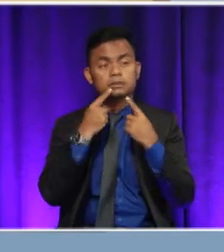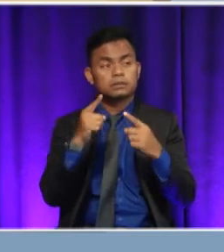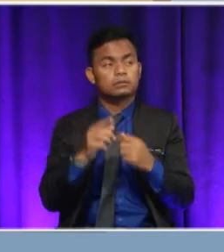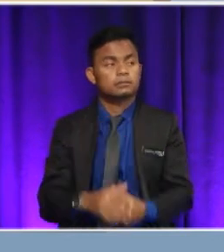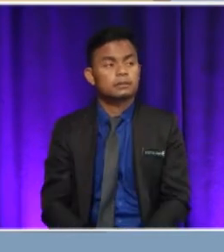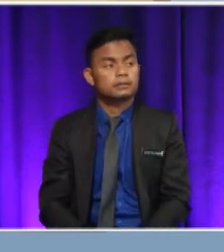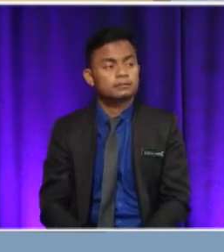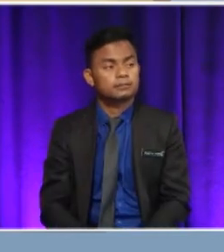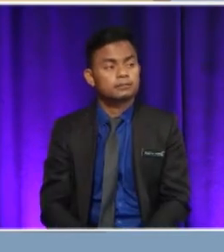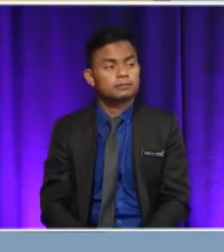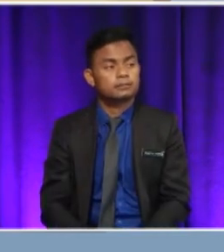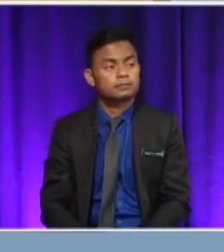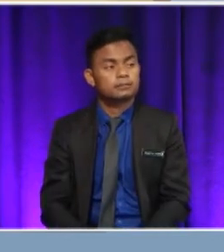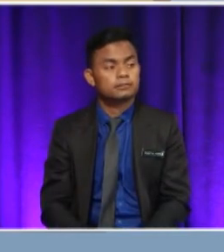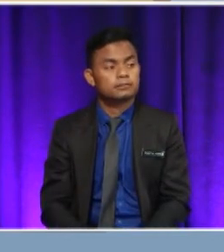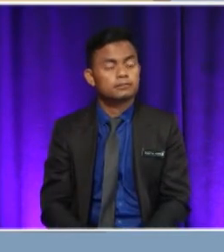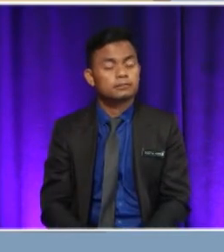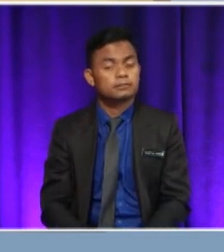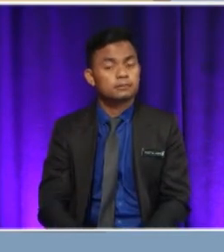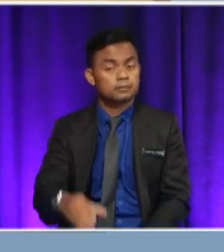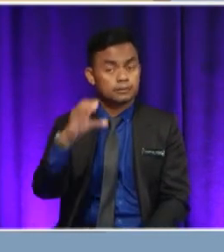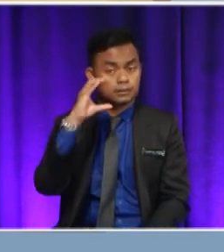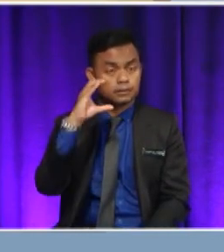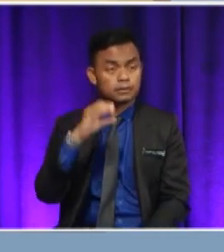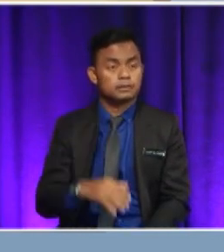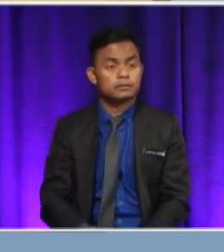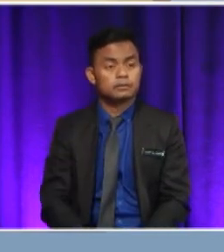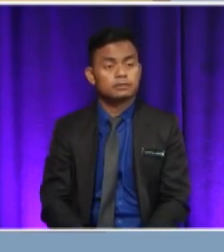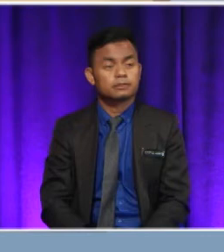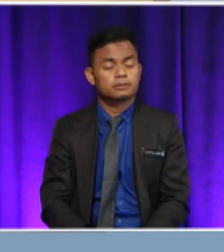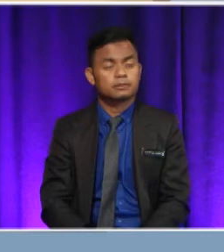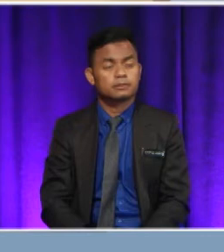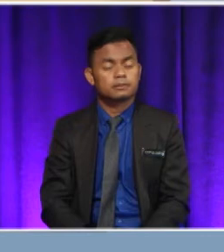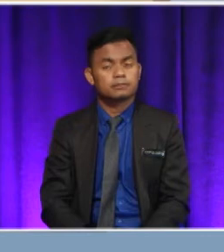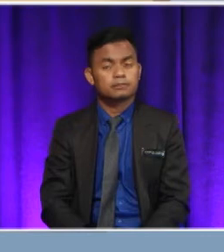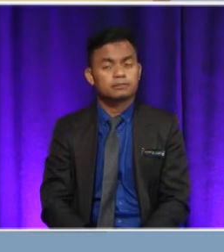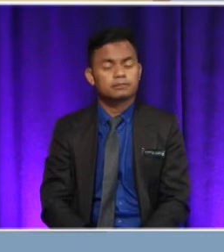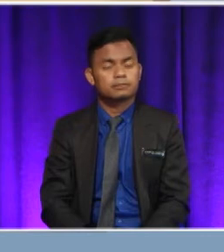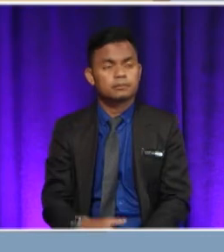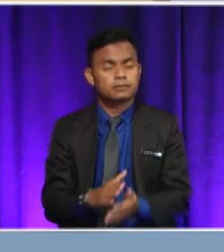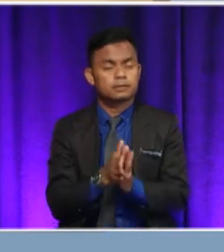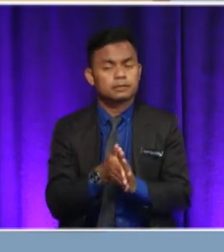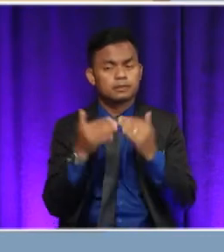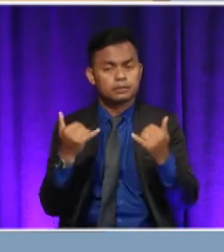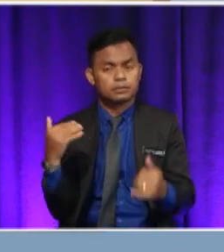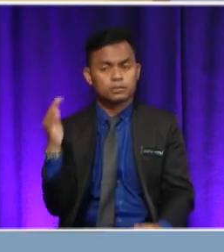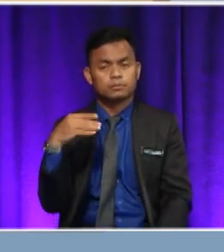Hmm, suppose selected C. so both of you selected C. So now let's have a look.